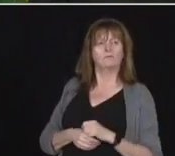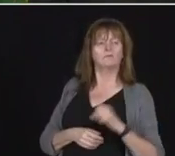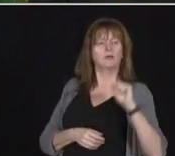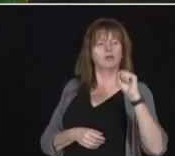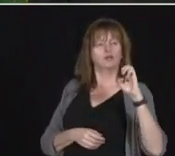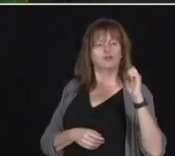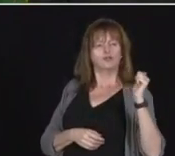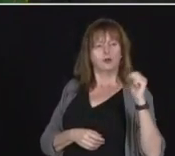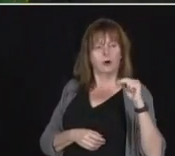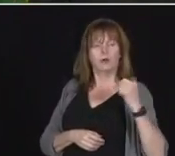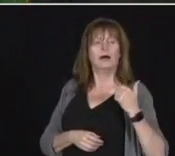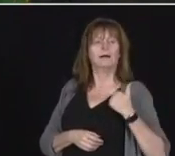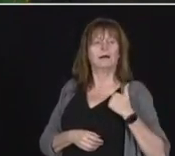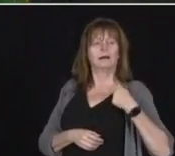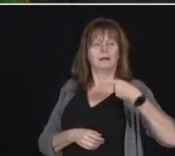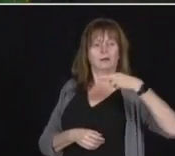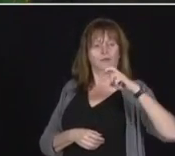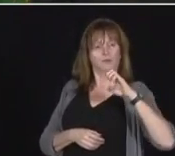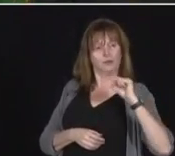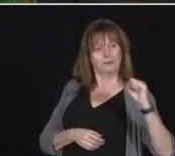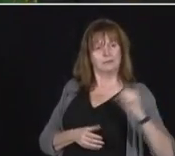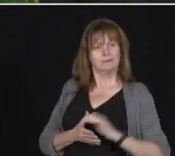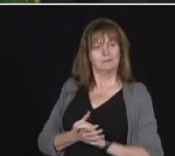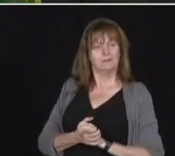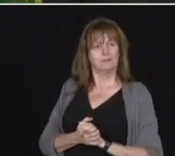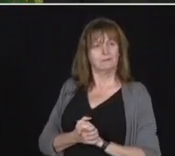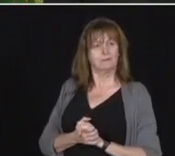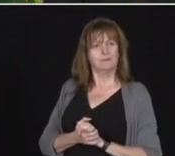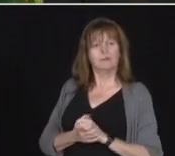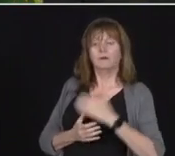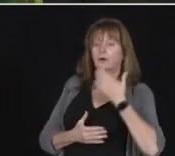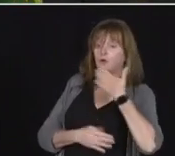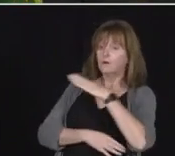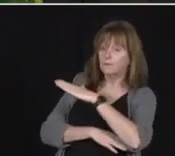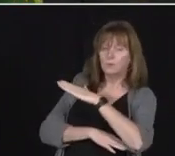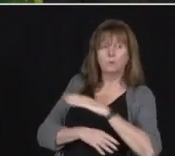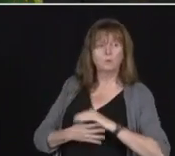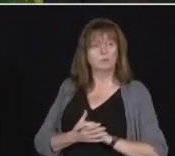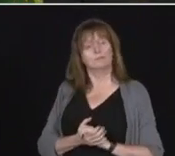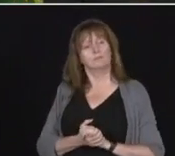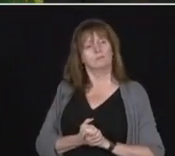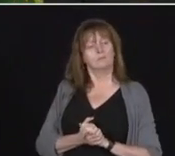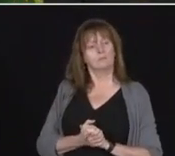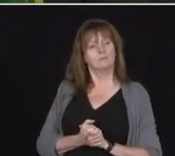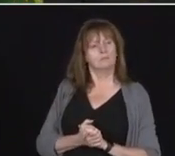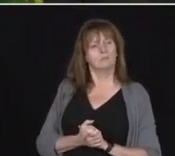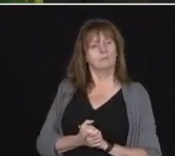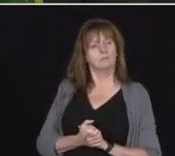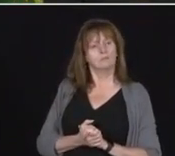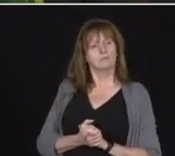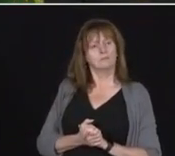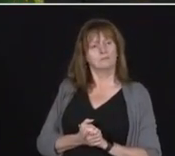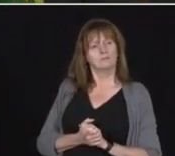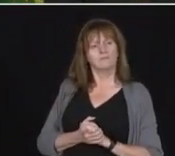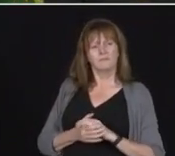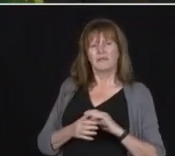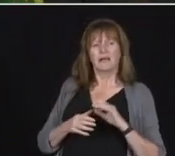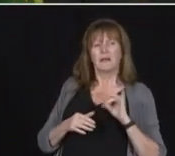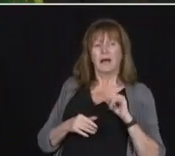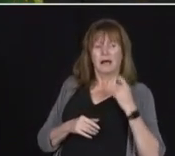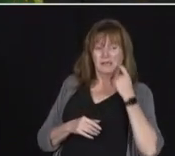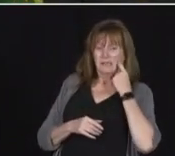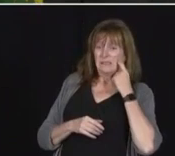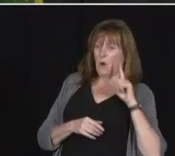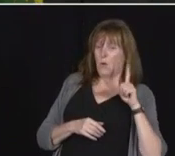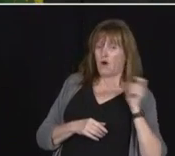press. Please go ahead. Good afternoon, Premier. Hi, Sean. Just to follow up on Cynthia's questions about